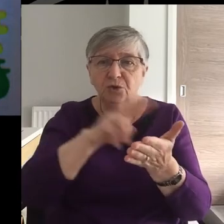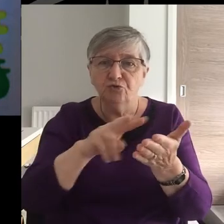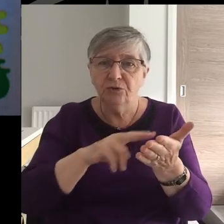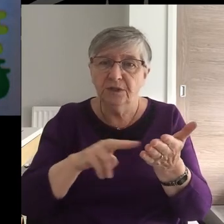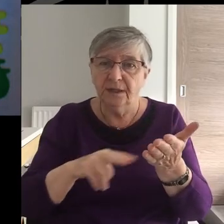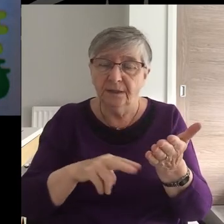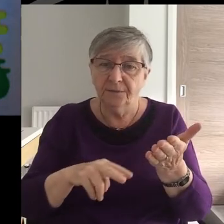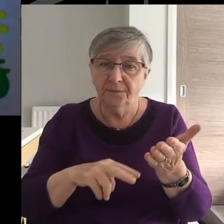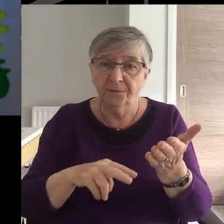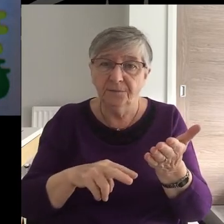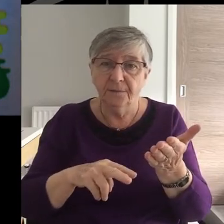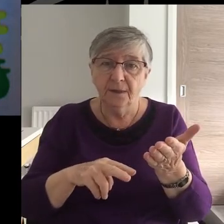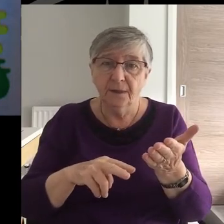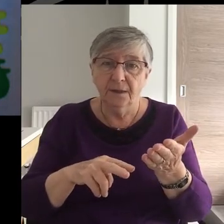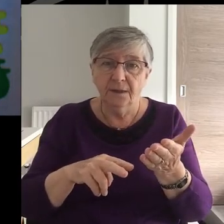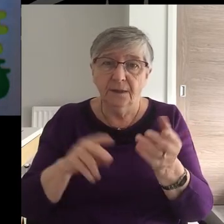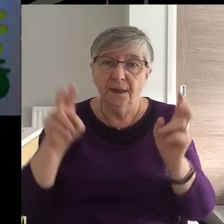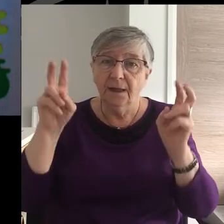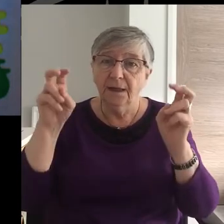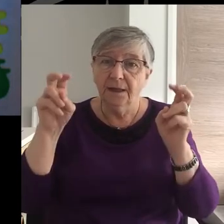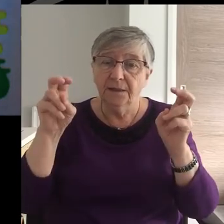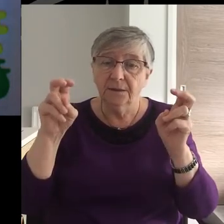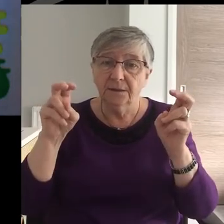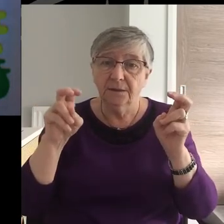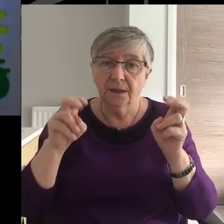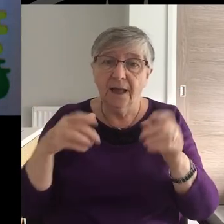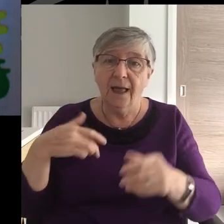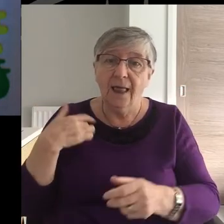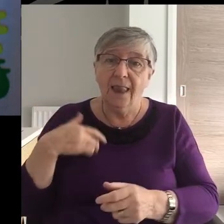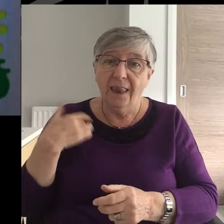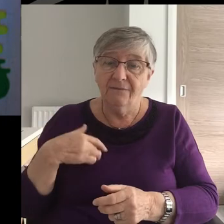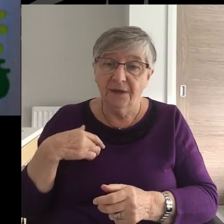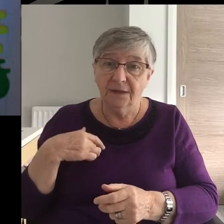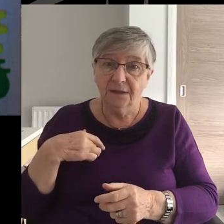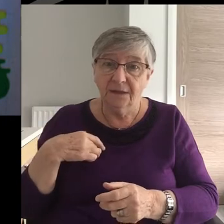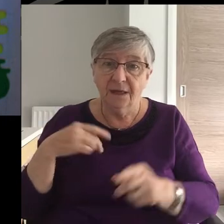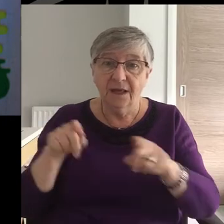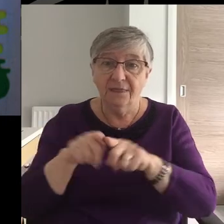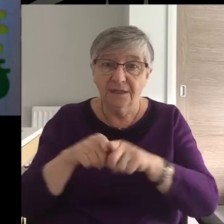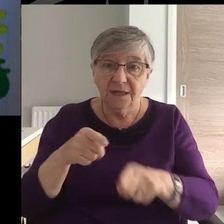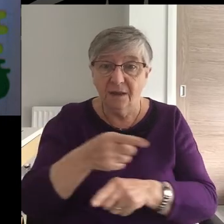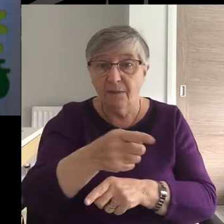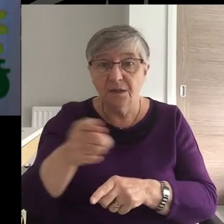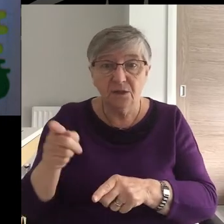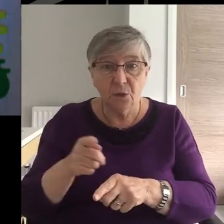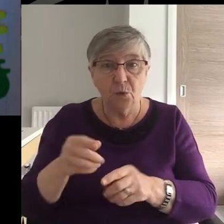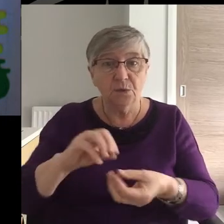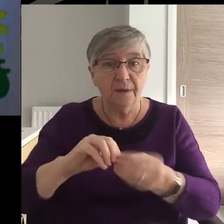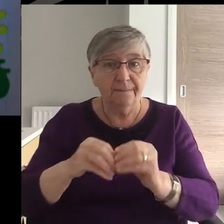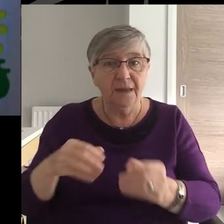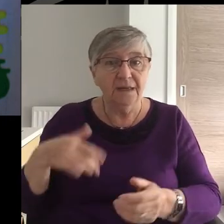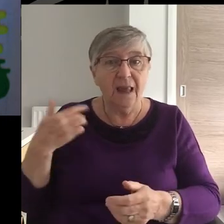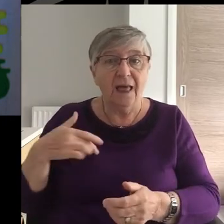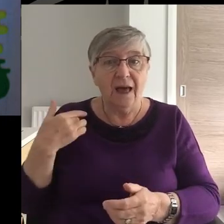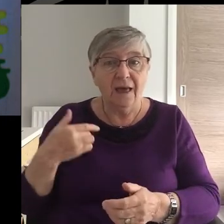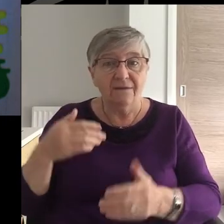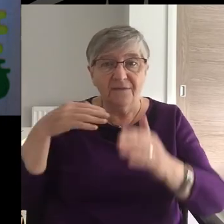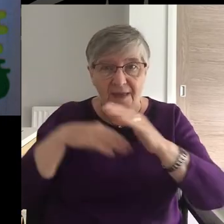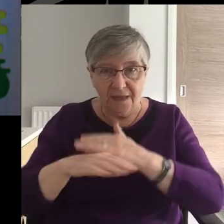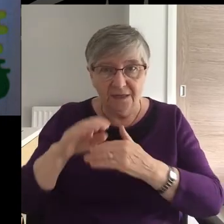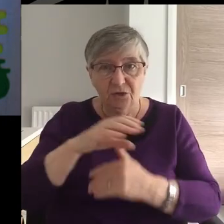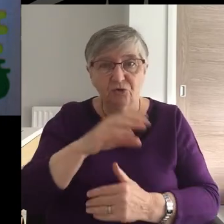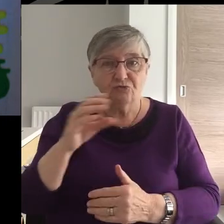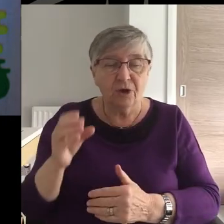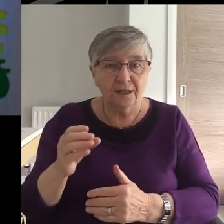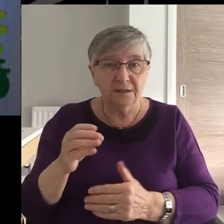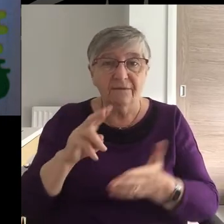1 to 17, is entitled, Living as Those Made Alive in Christ. Verse